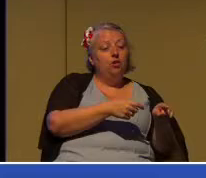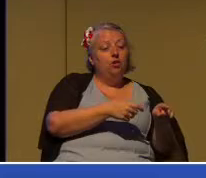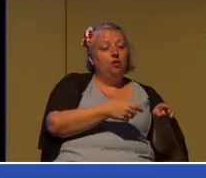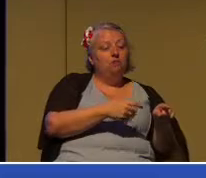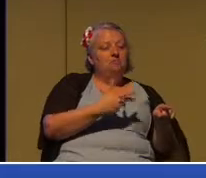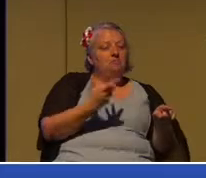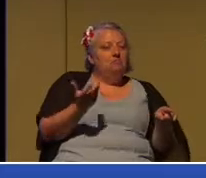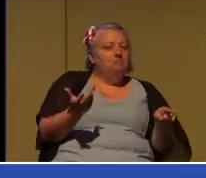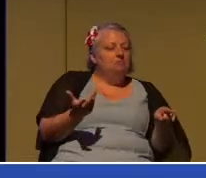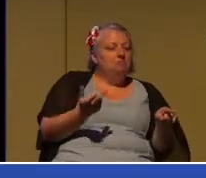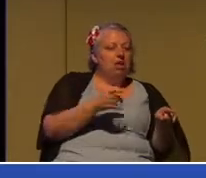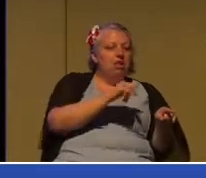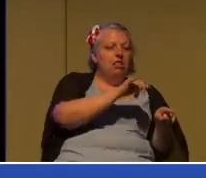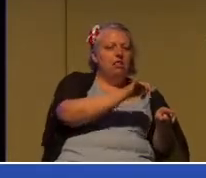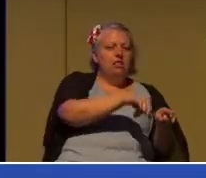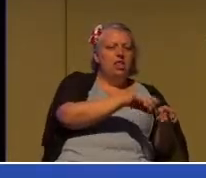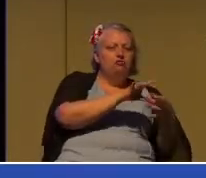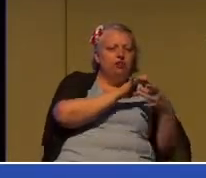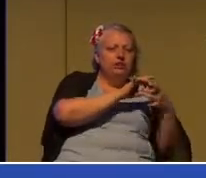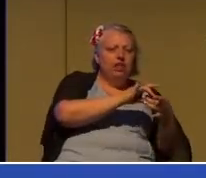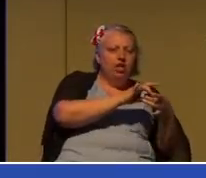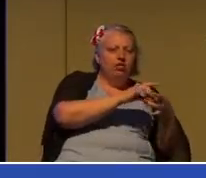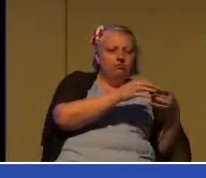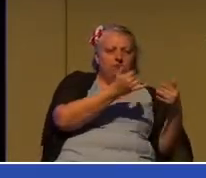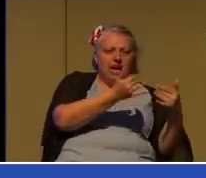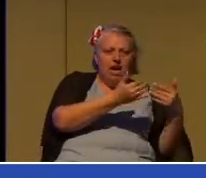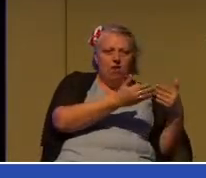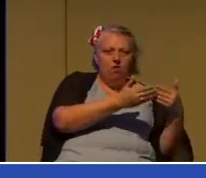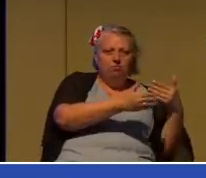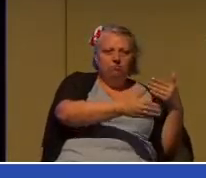this relationship is going to look like going forward.